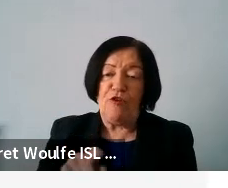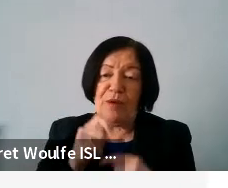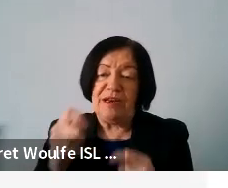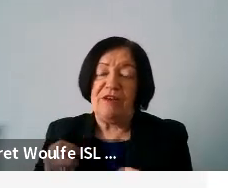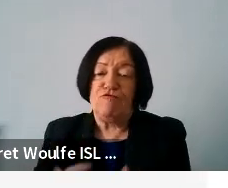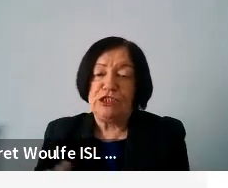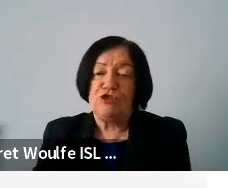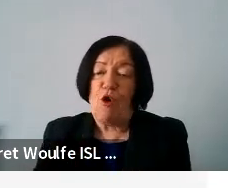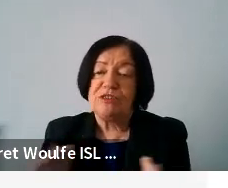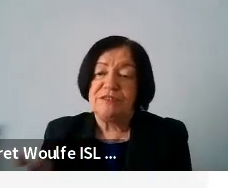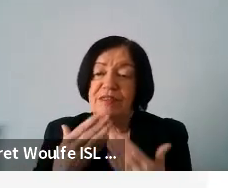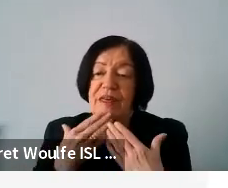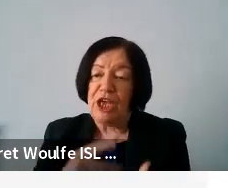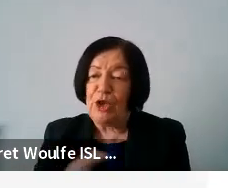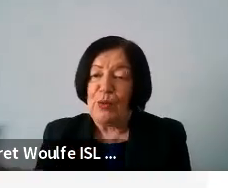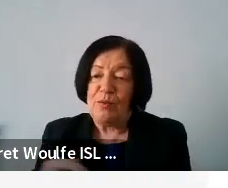resources. Thank you.